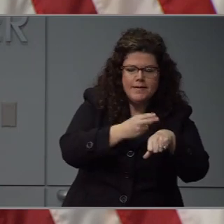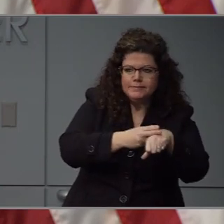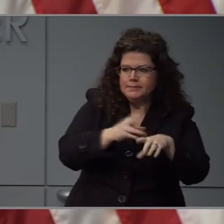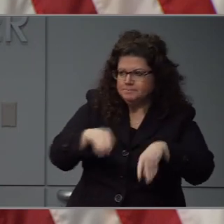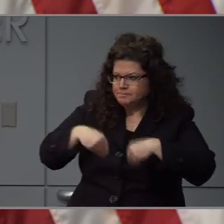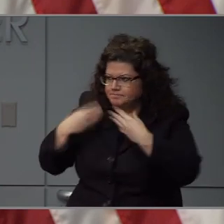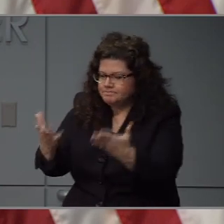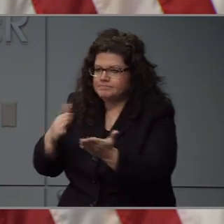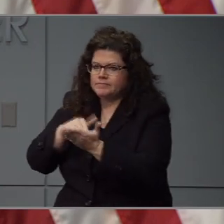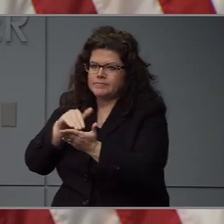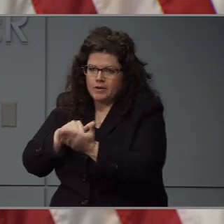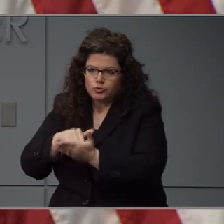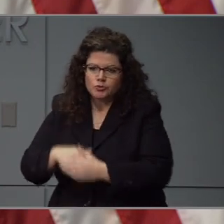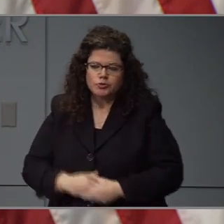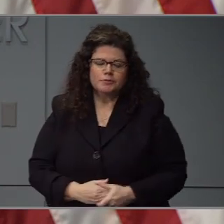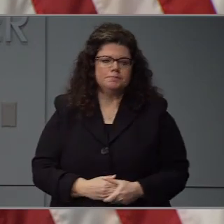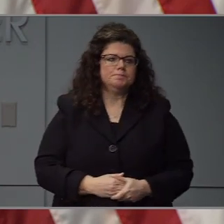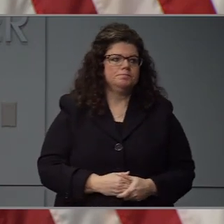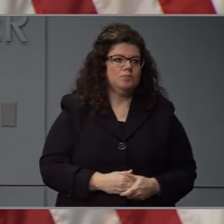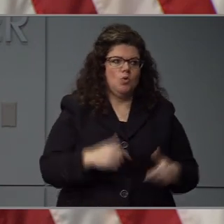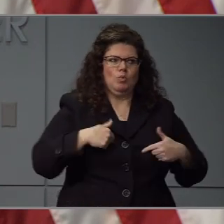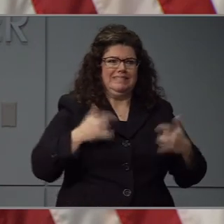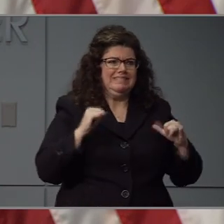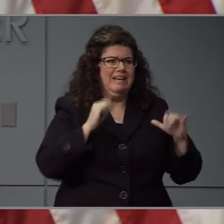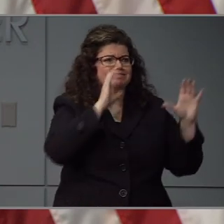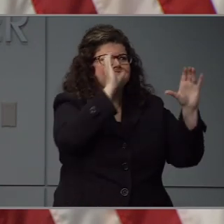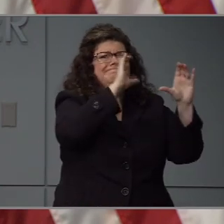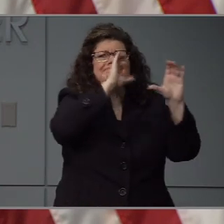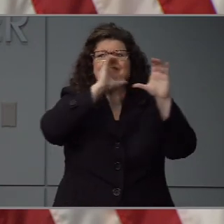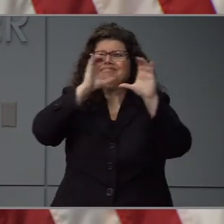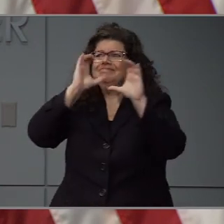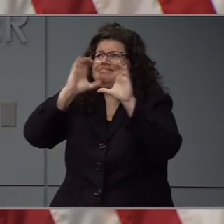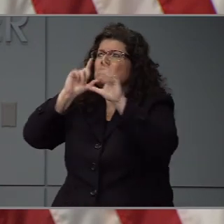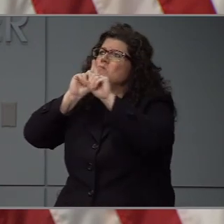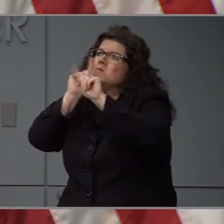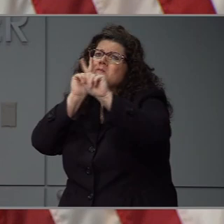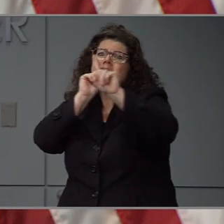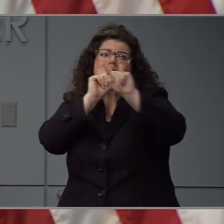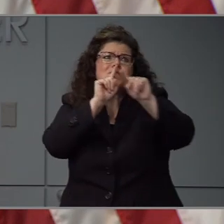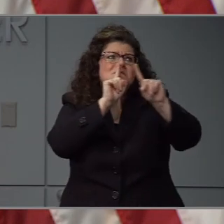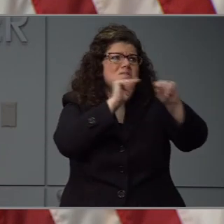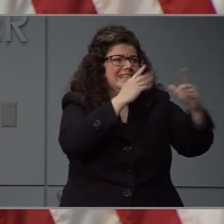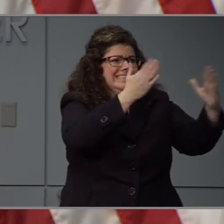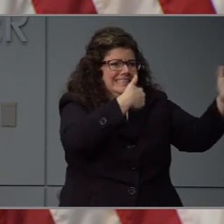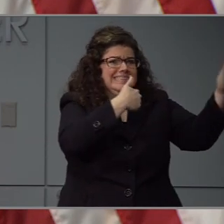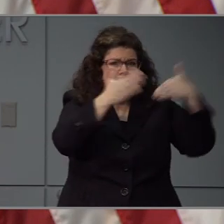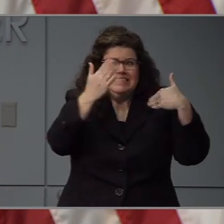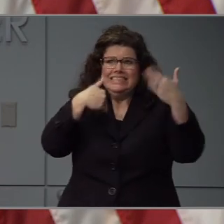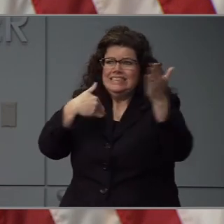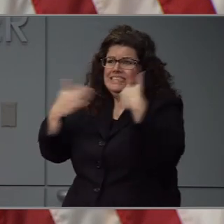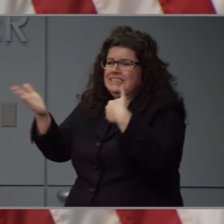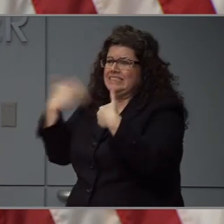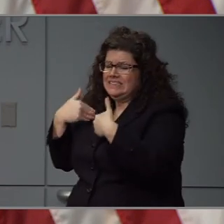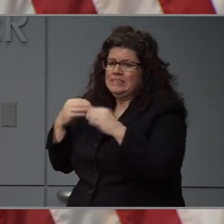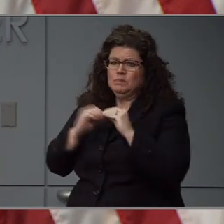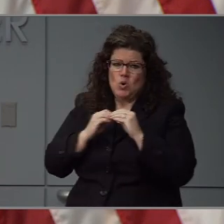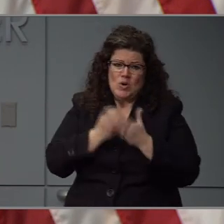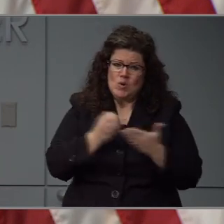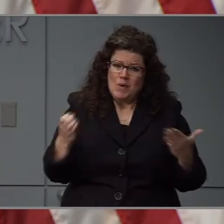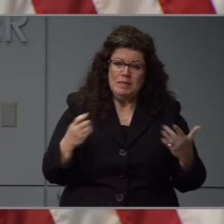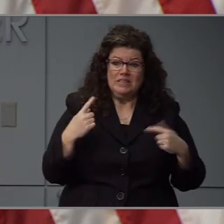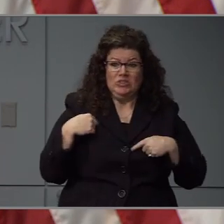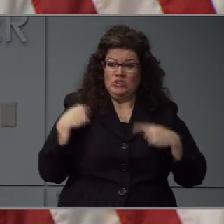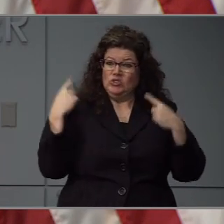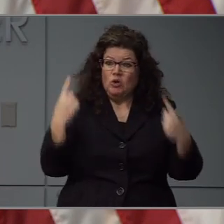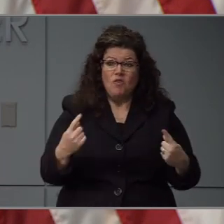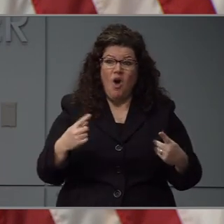Our logistics and sourcing teams continue to find and buy additional personal protective equipment. Our orders so far